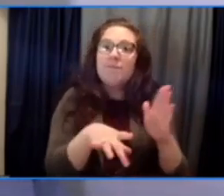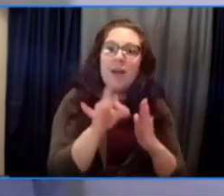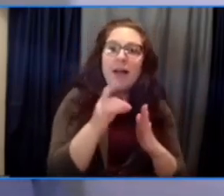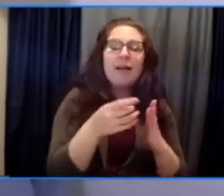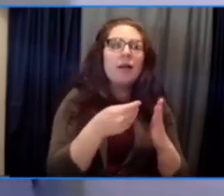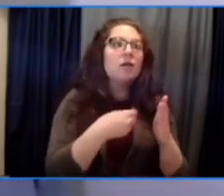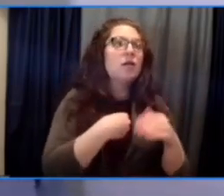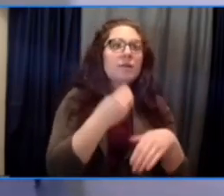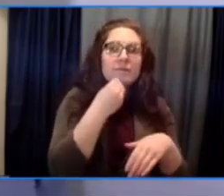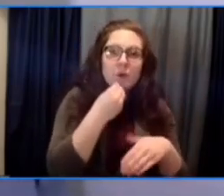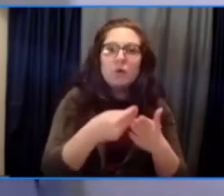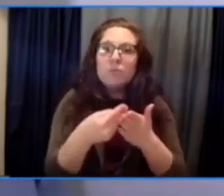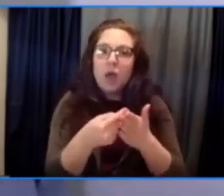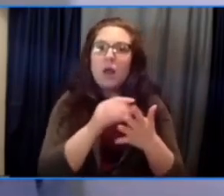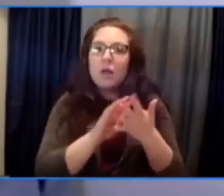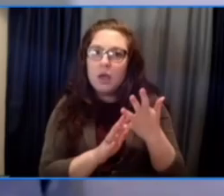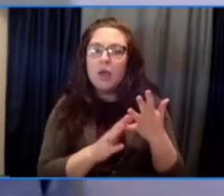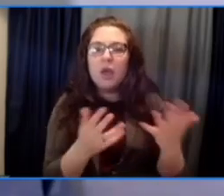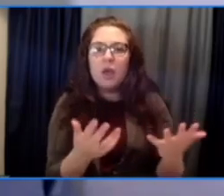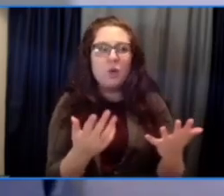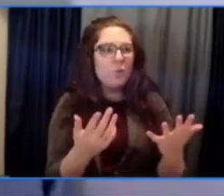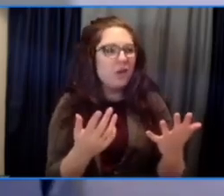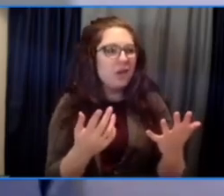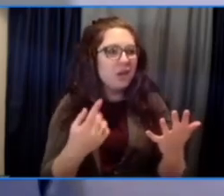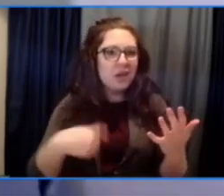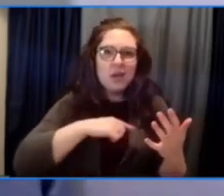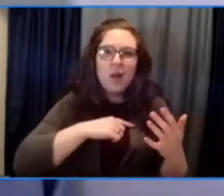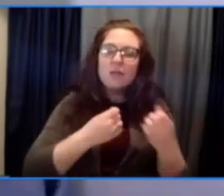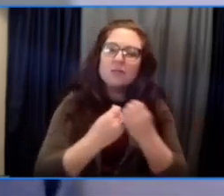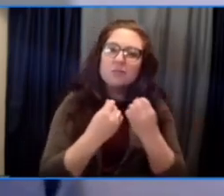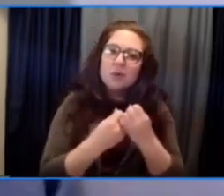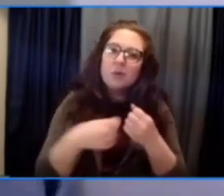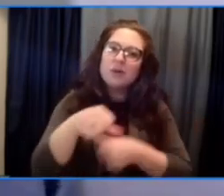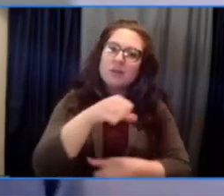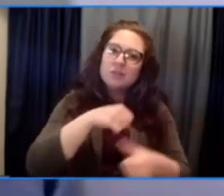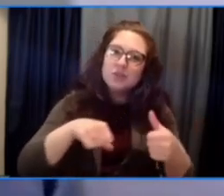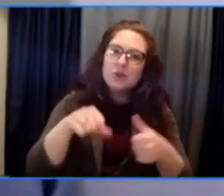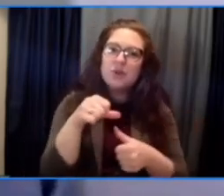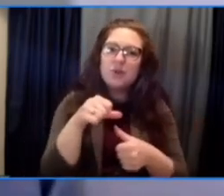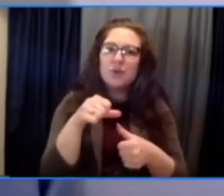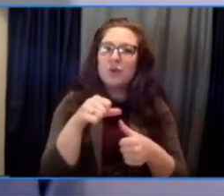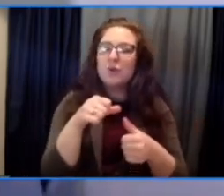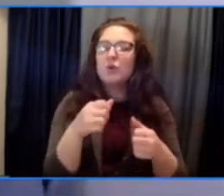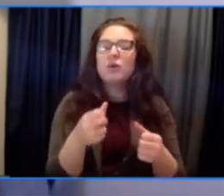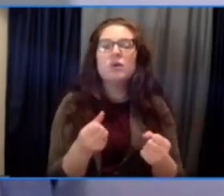each other through ongoing, and for many of our folks, compounding traumas.